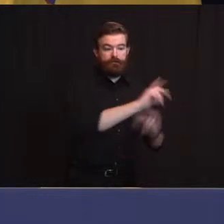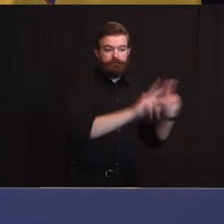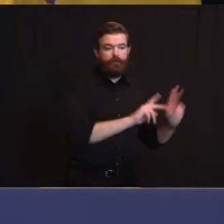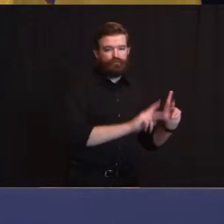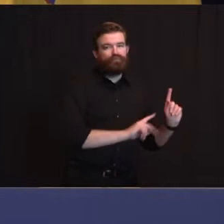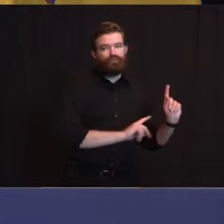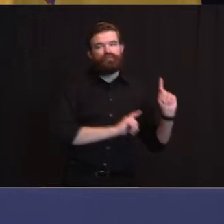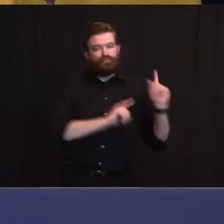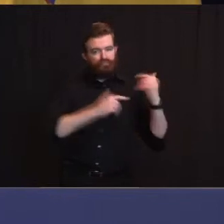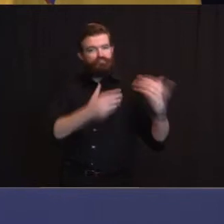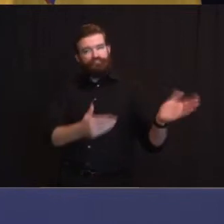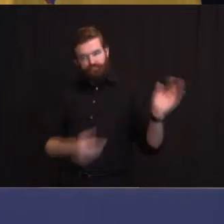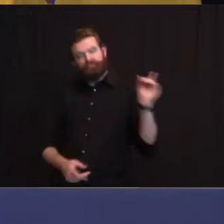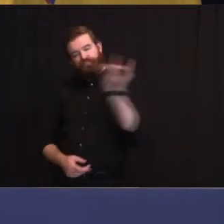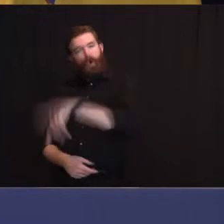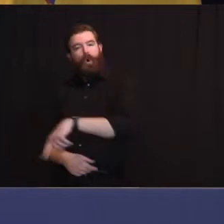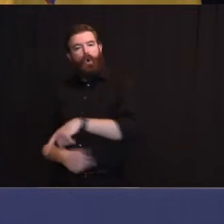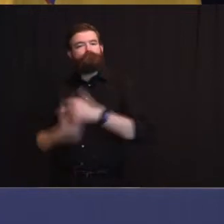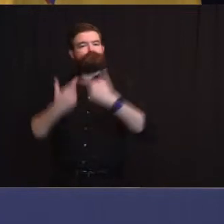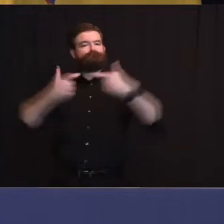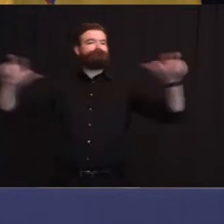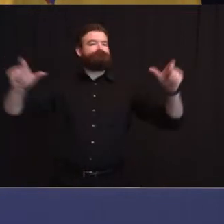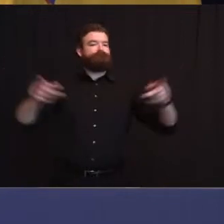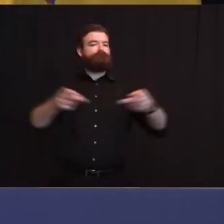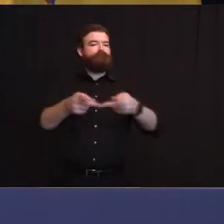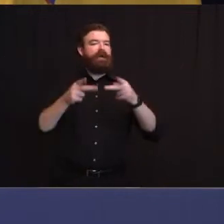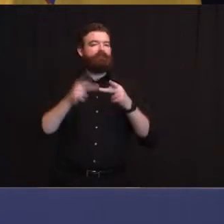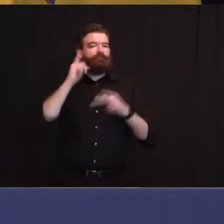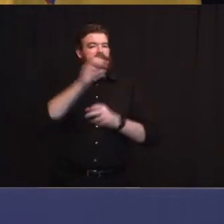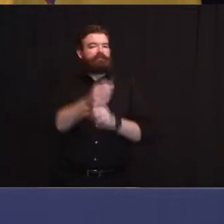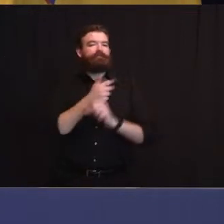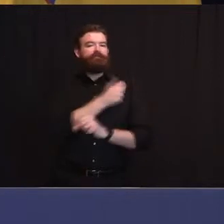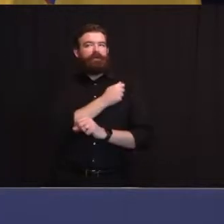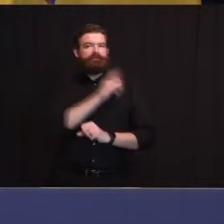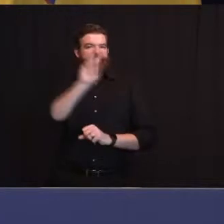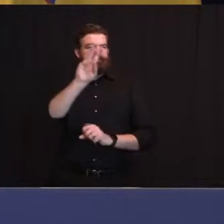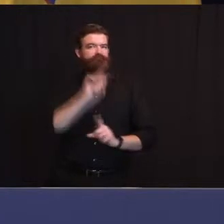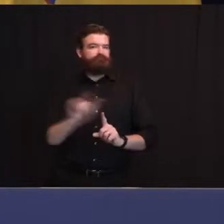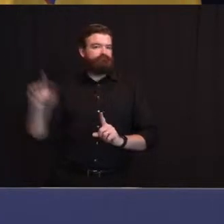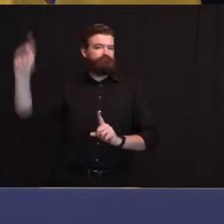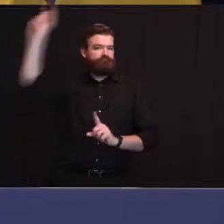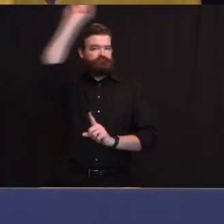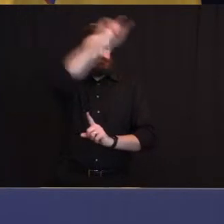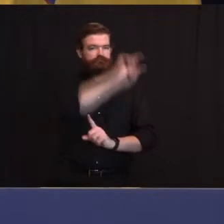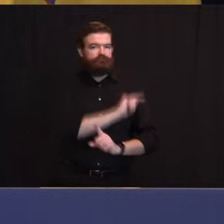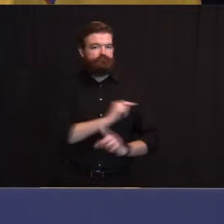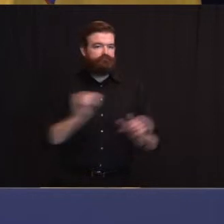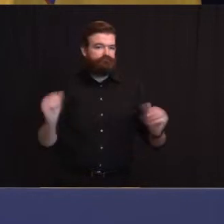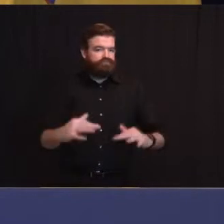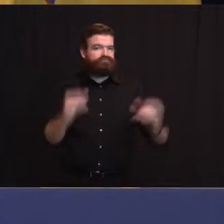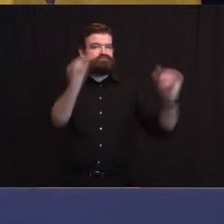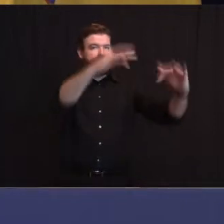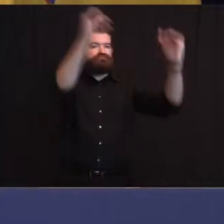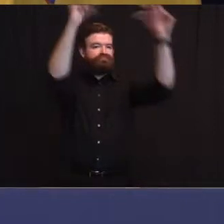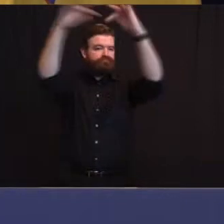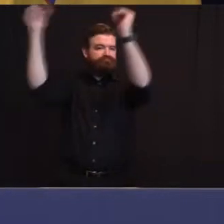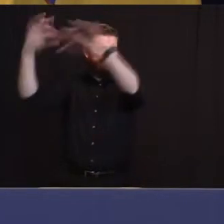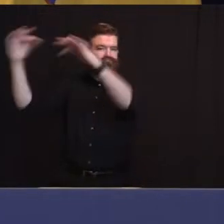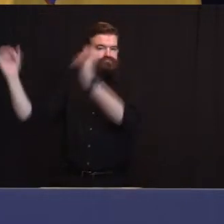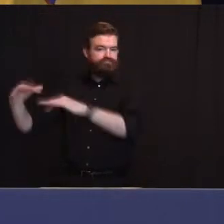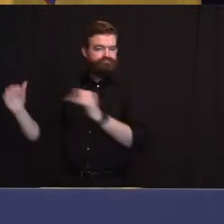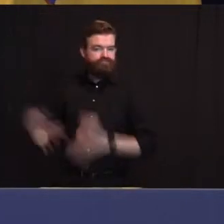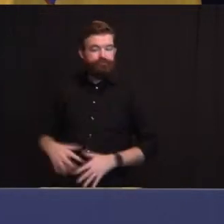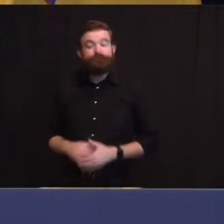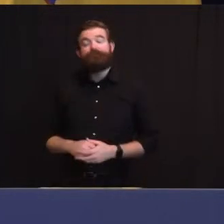weigh in here we're operating assuming that this strain is upon us right so we're